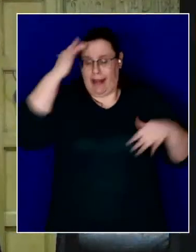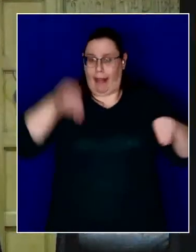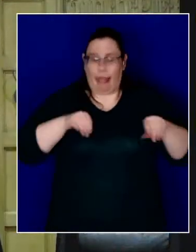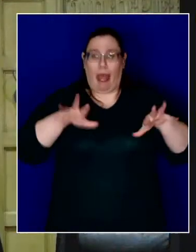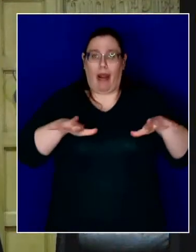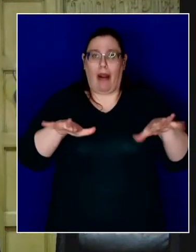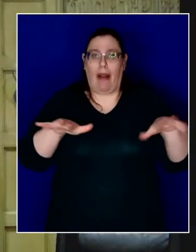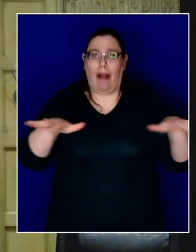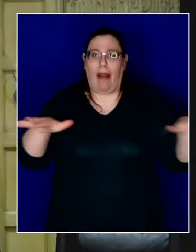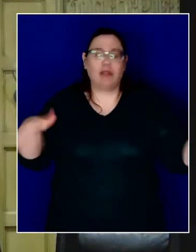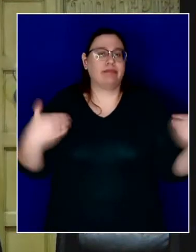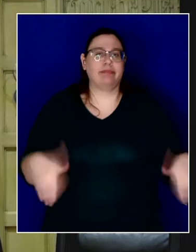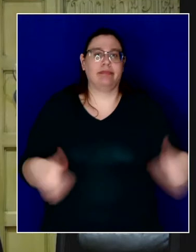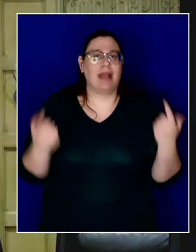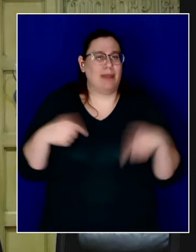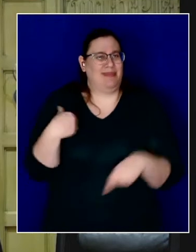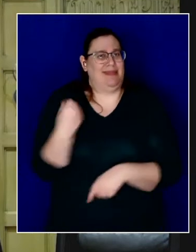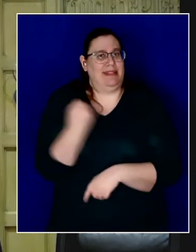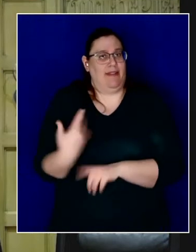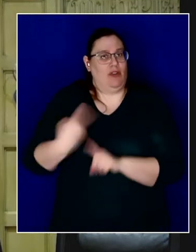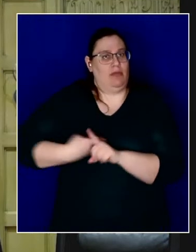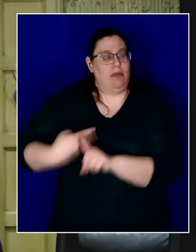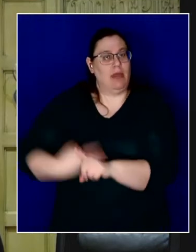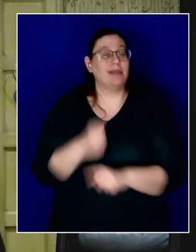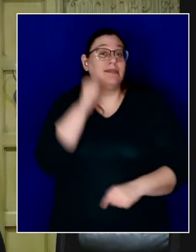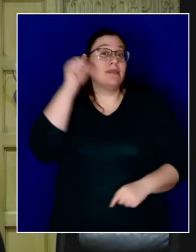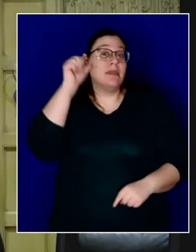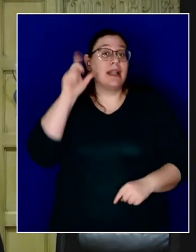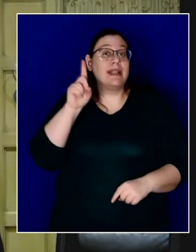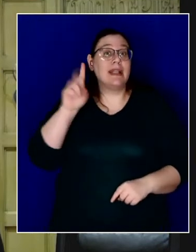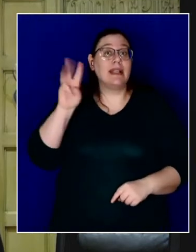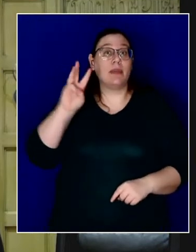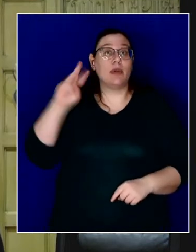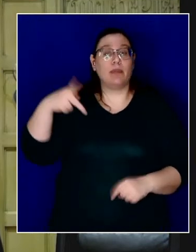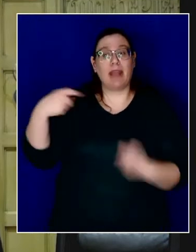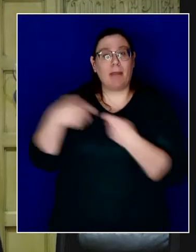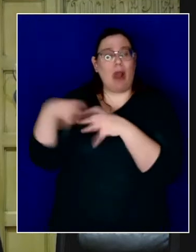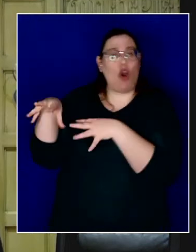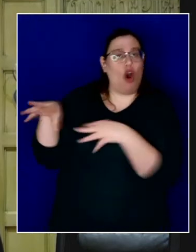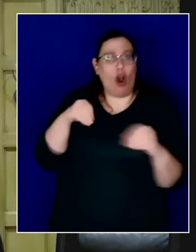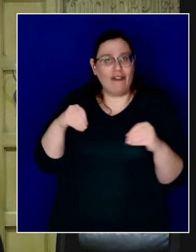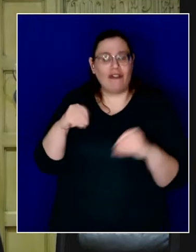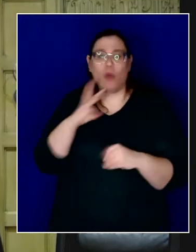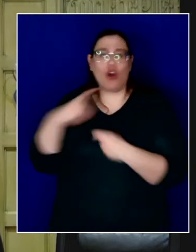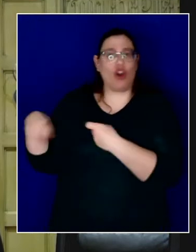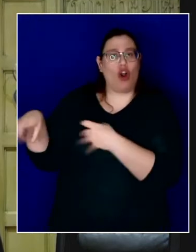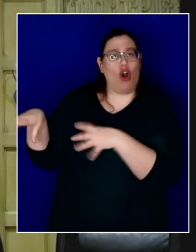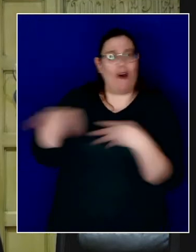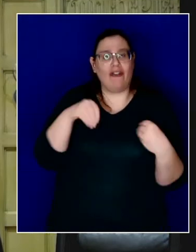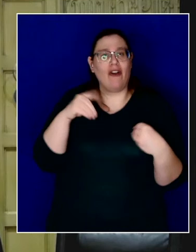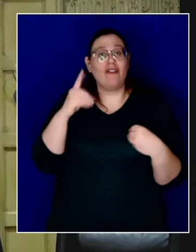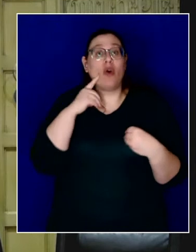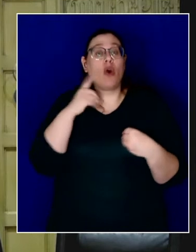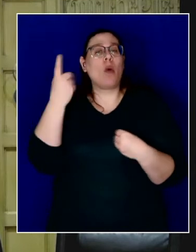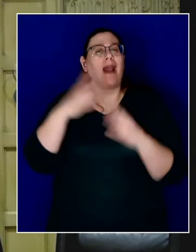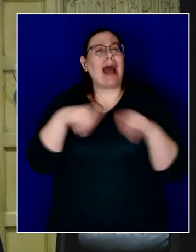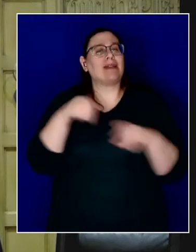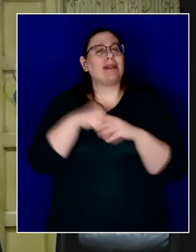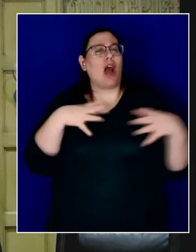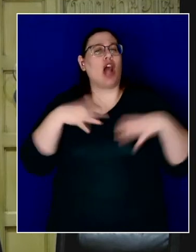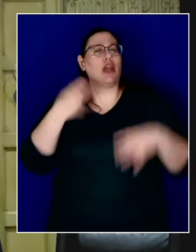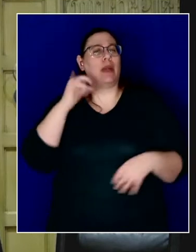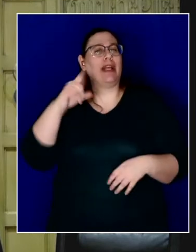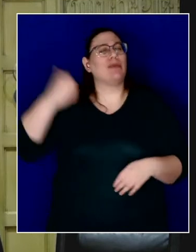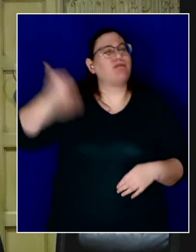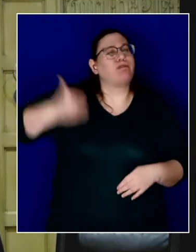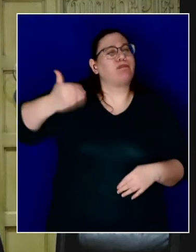past several months, yesterday, the DWP disconnected utilities for a chronic party house in the Hollywood Hills. In